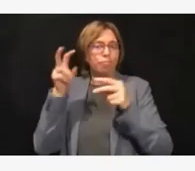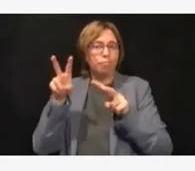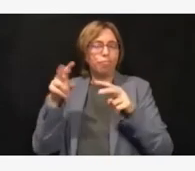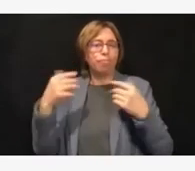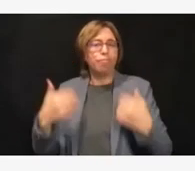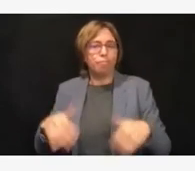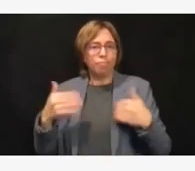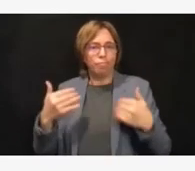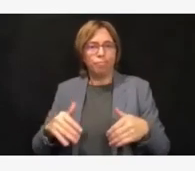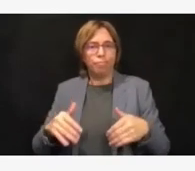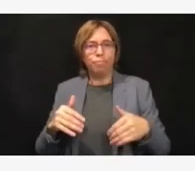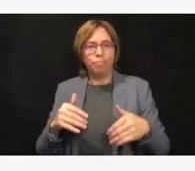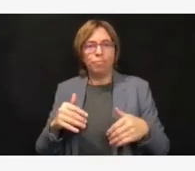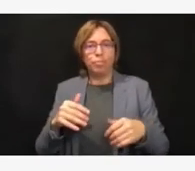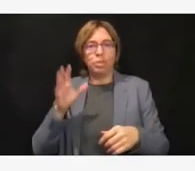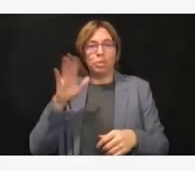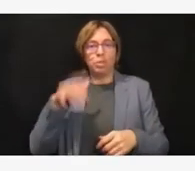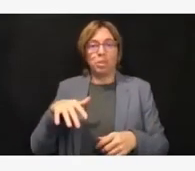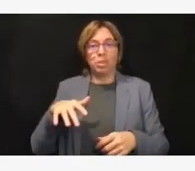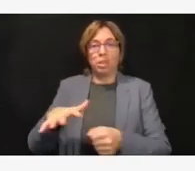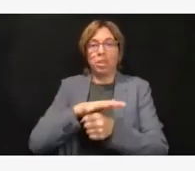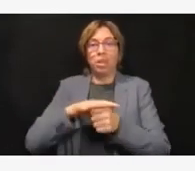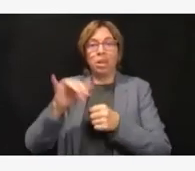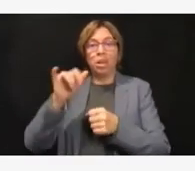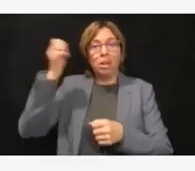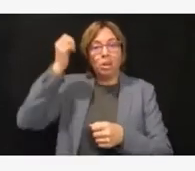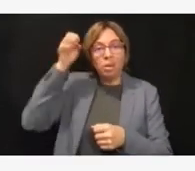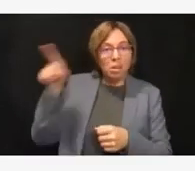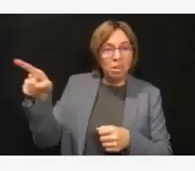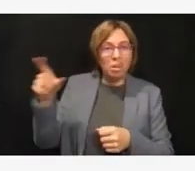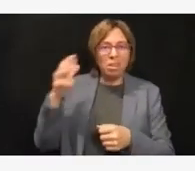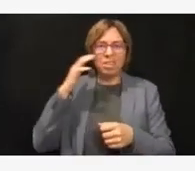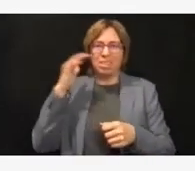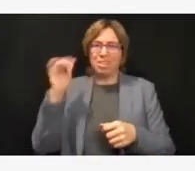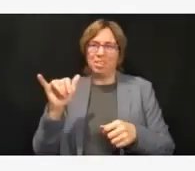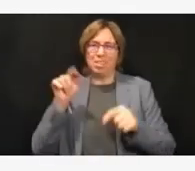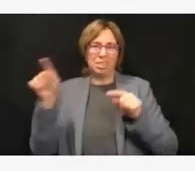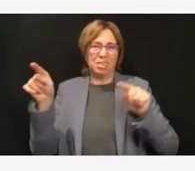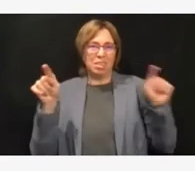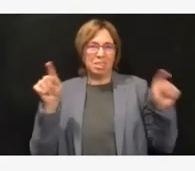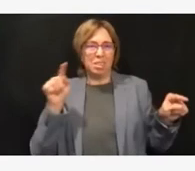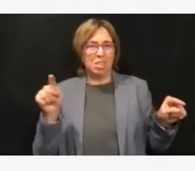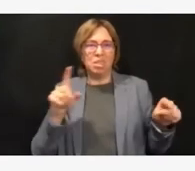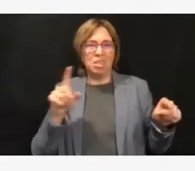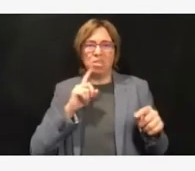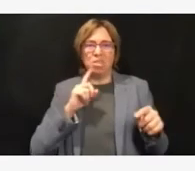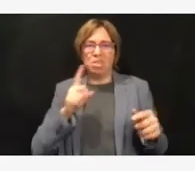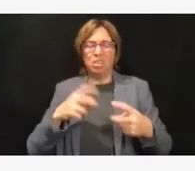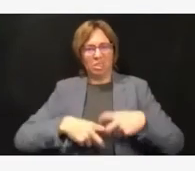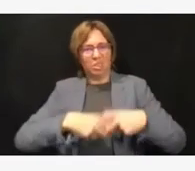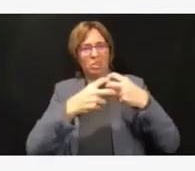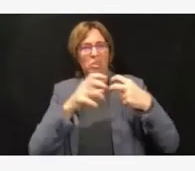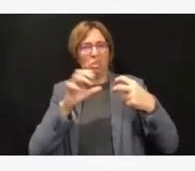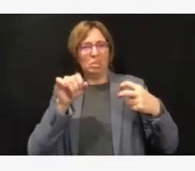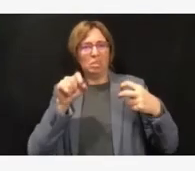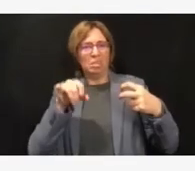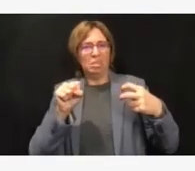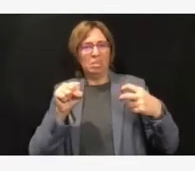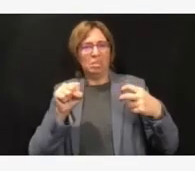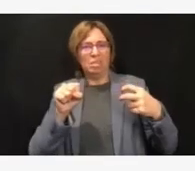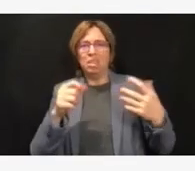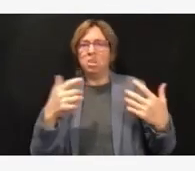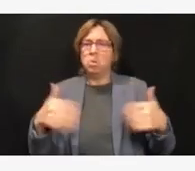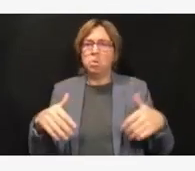I just want to point out how dramatic crisis standards of care has been, even though we didn't have to get into the situation that Dr. Sousa described,